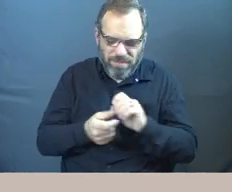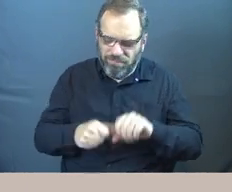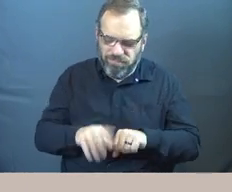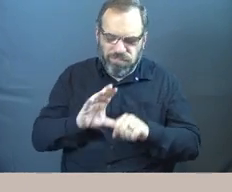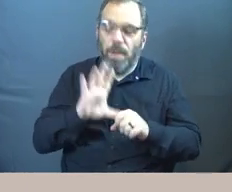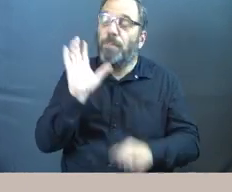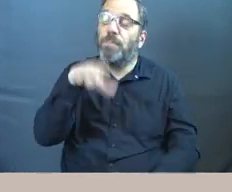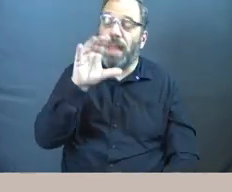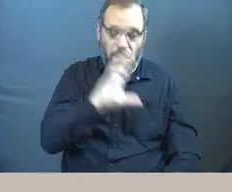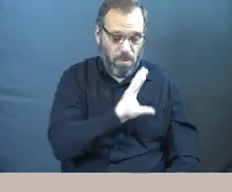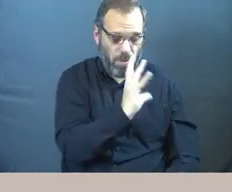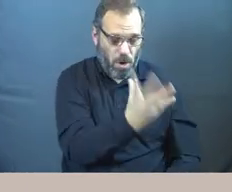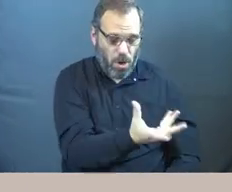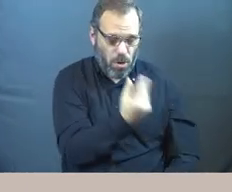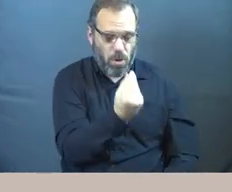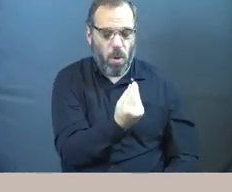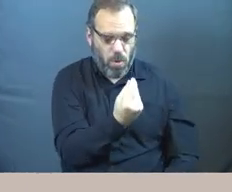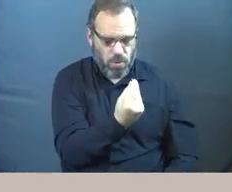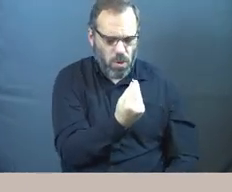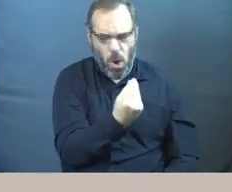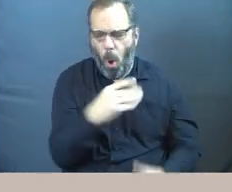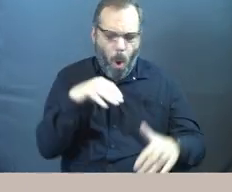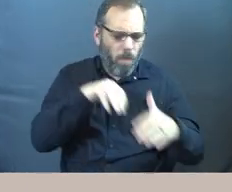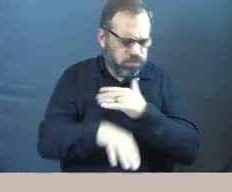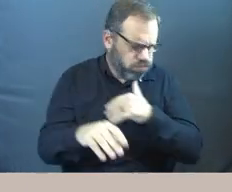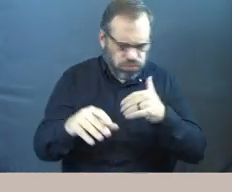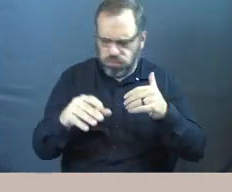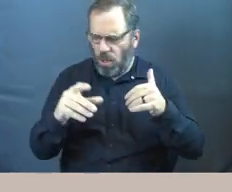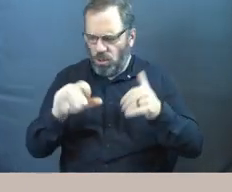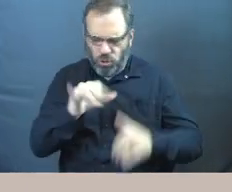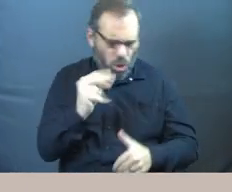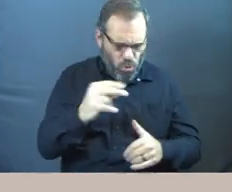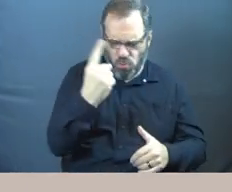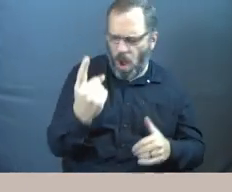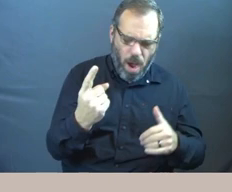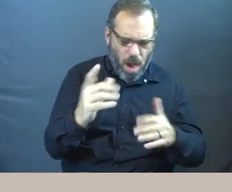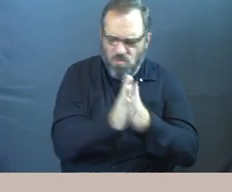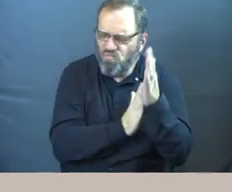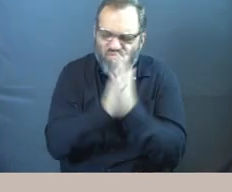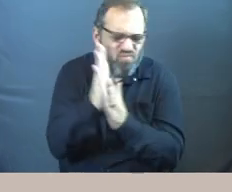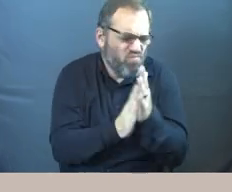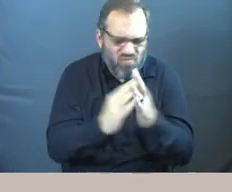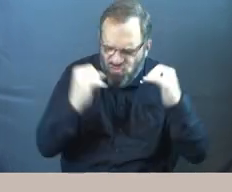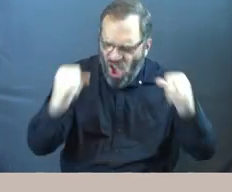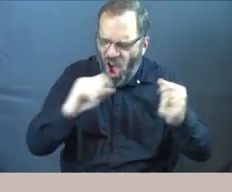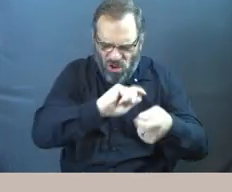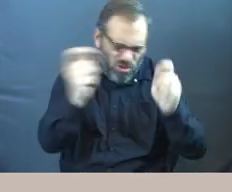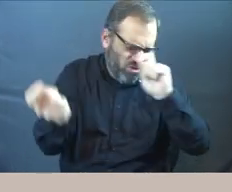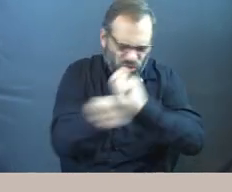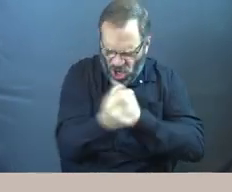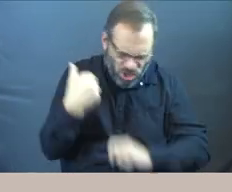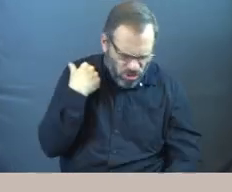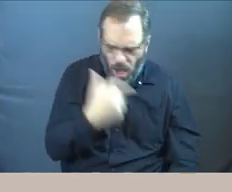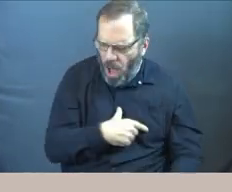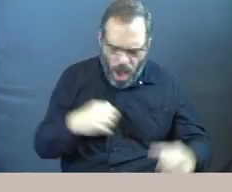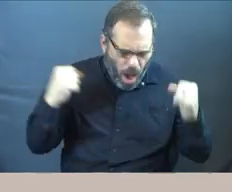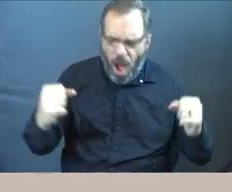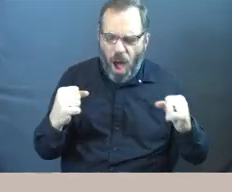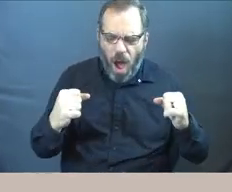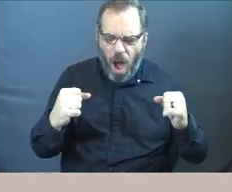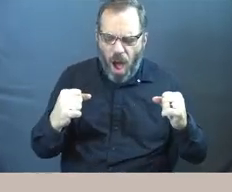And God, as our culture rushes right into the first of January. And we get all fired up about we're going to change us. Lord, we